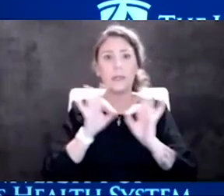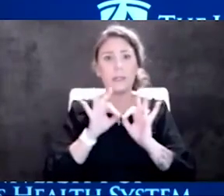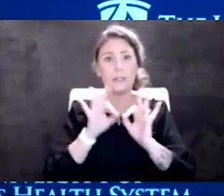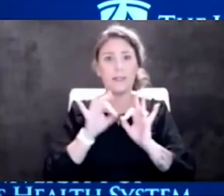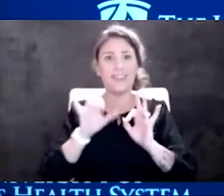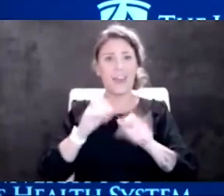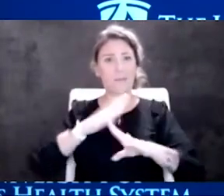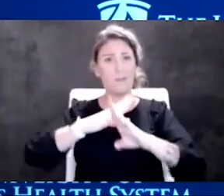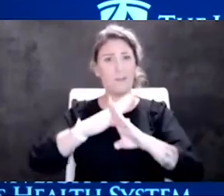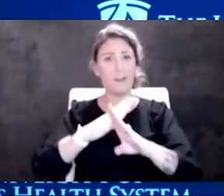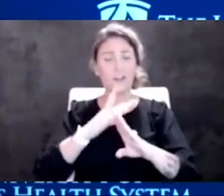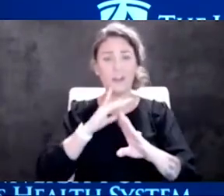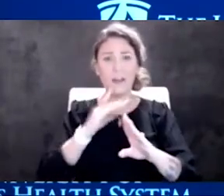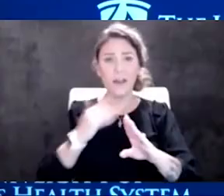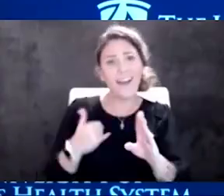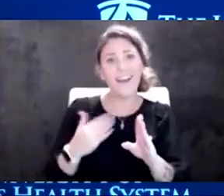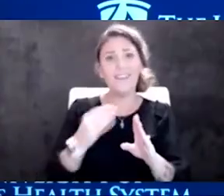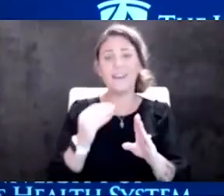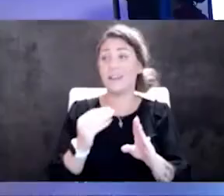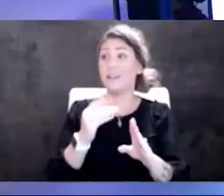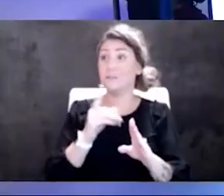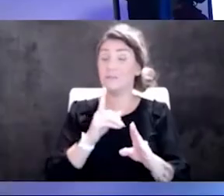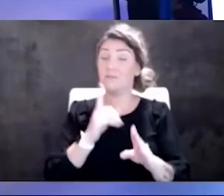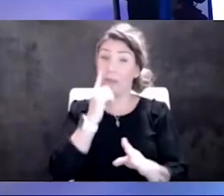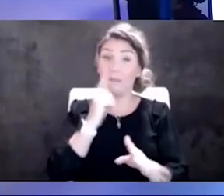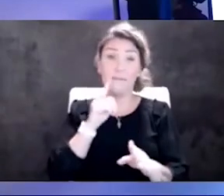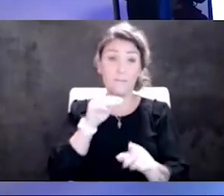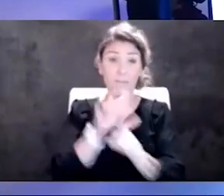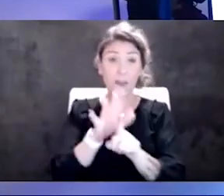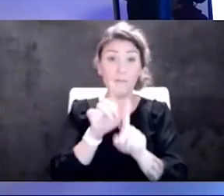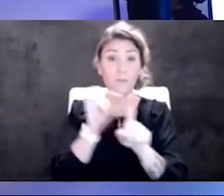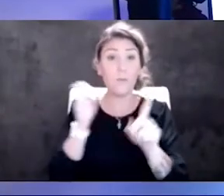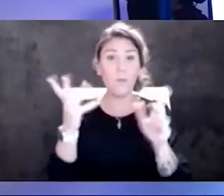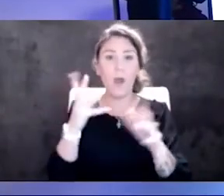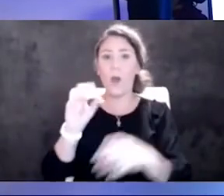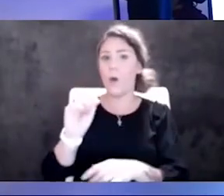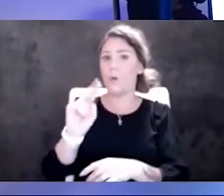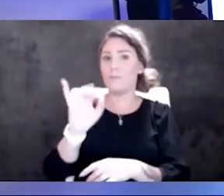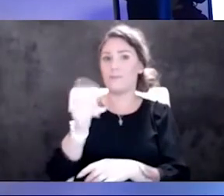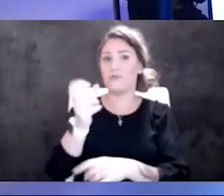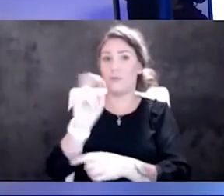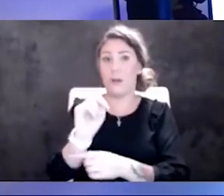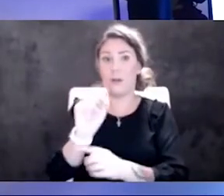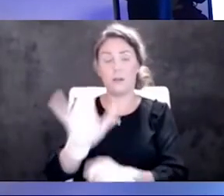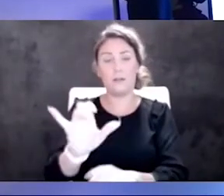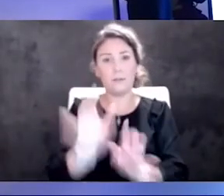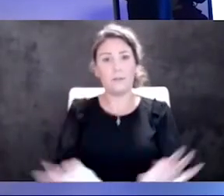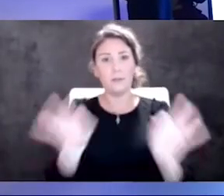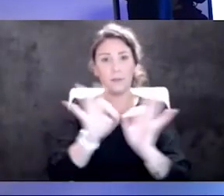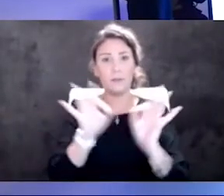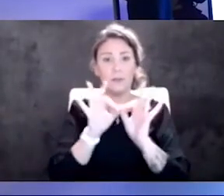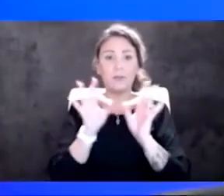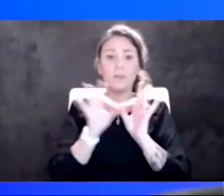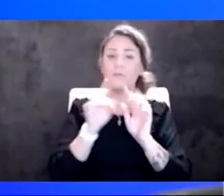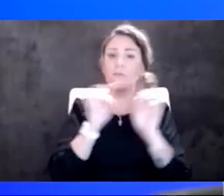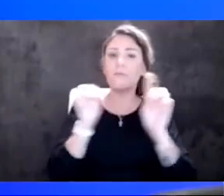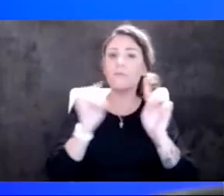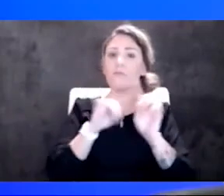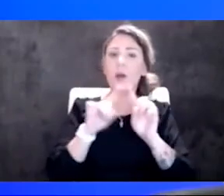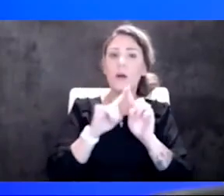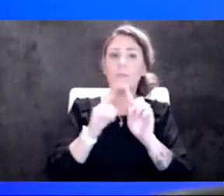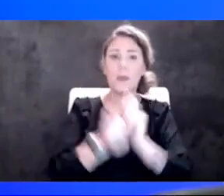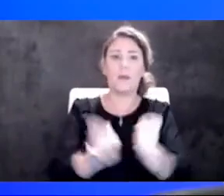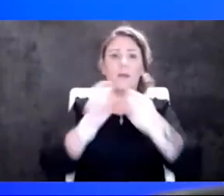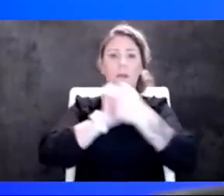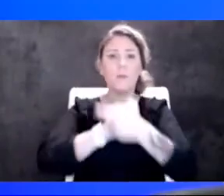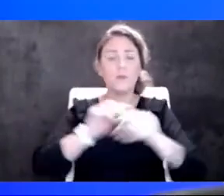important. And we think it's going to be effective against double crime. Yeah. I mean, that's the hope, right? That's sort of a, you know, based on the mutations, things like that right now, that there's